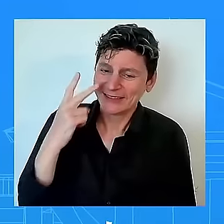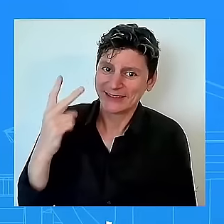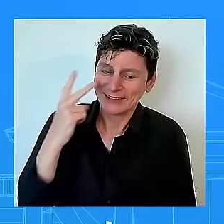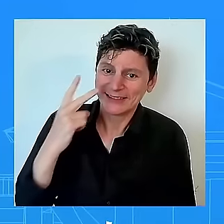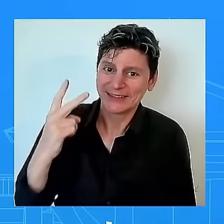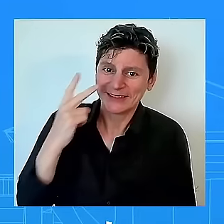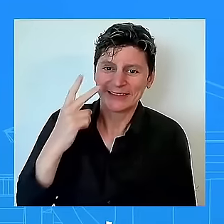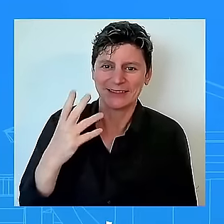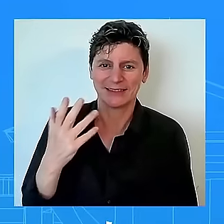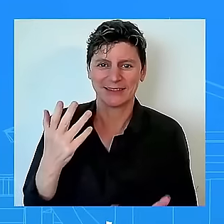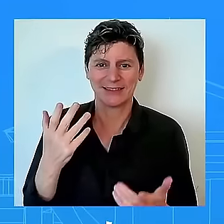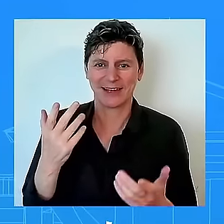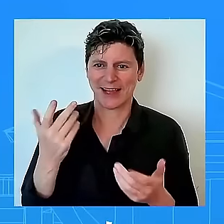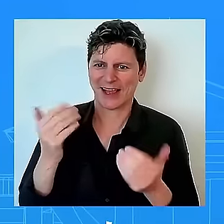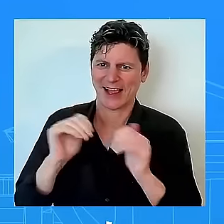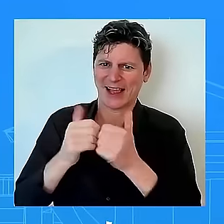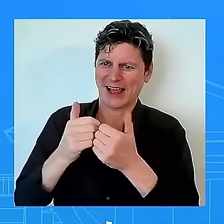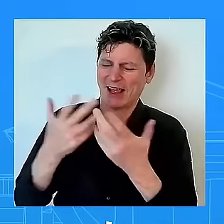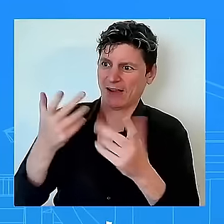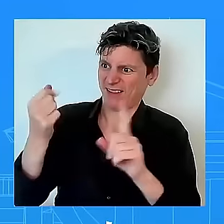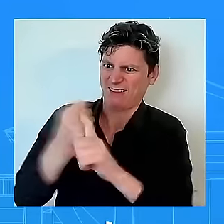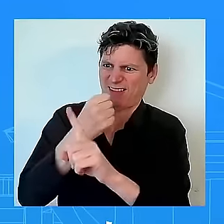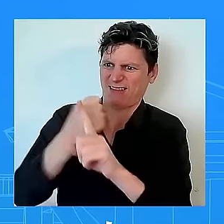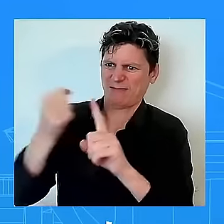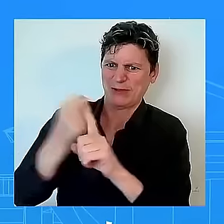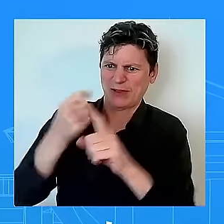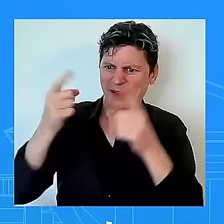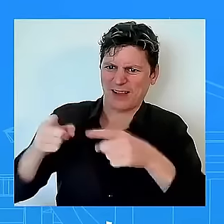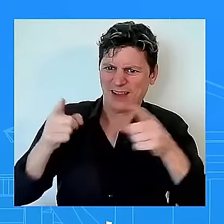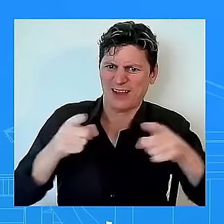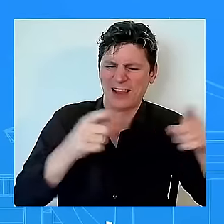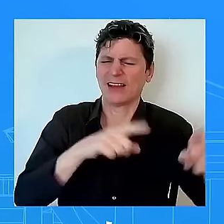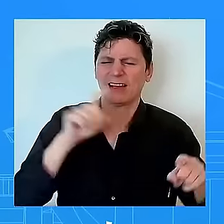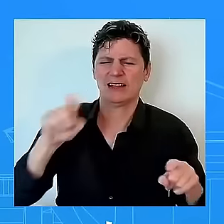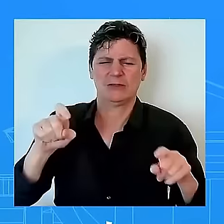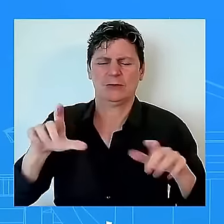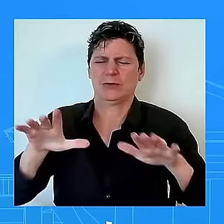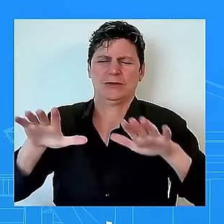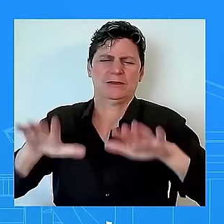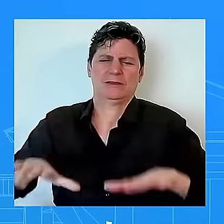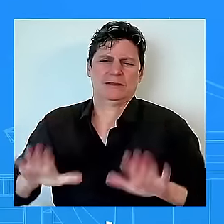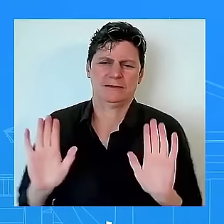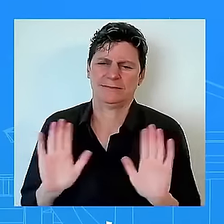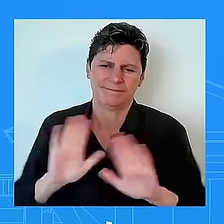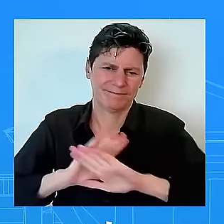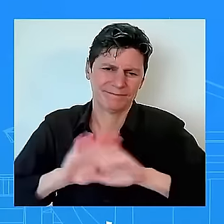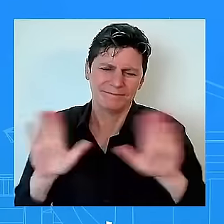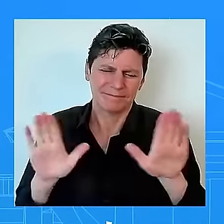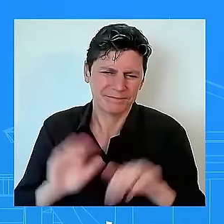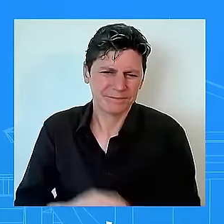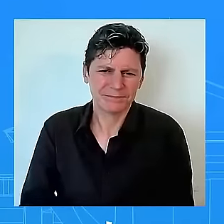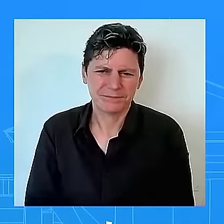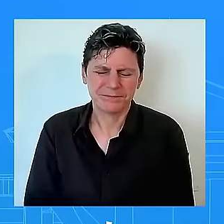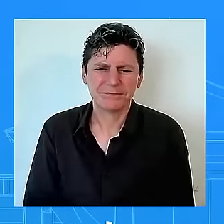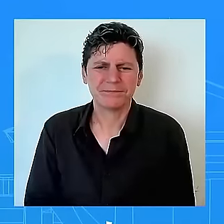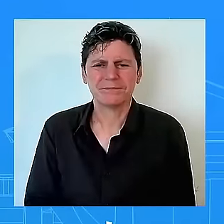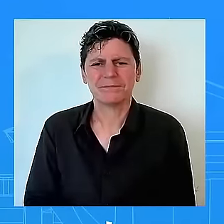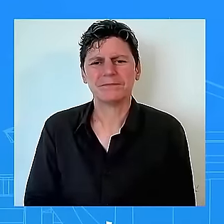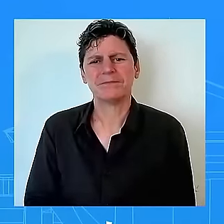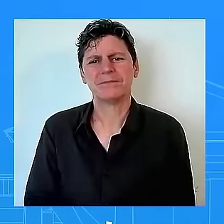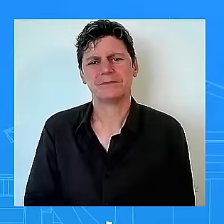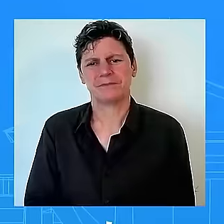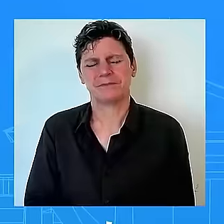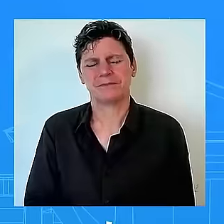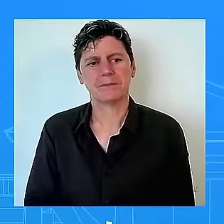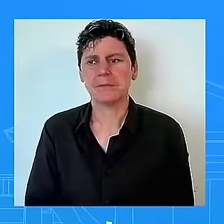no place in politics and certainly in this country hold on one second go ahead nancy thanks brian i want to follow up on that